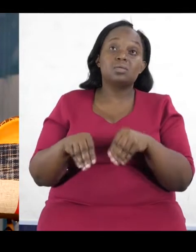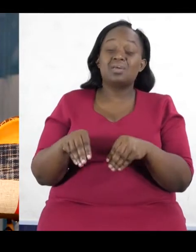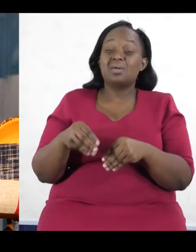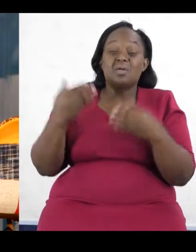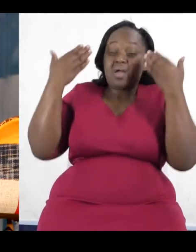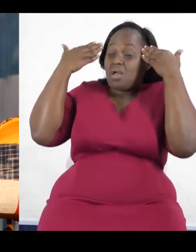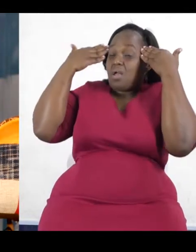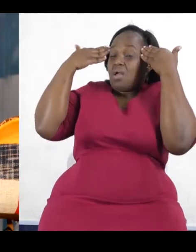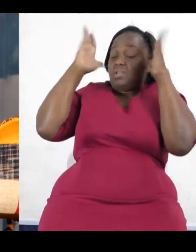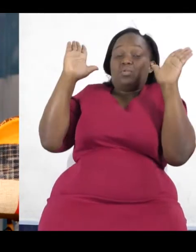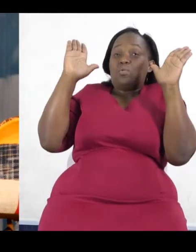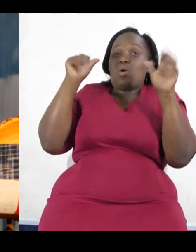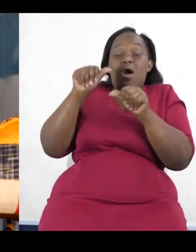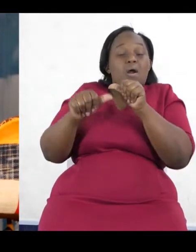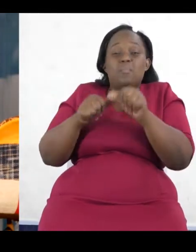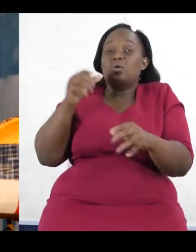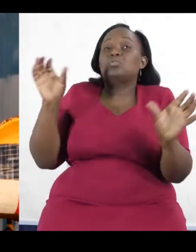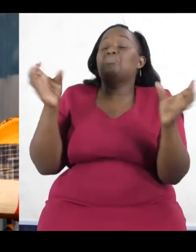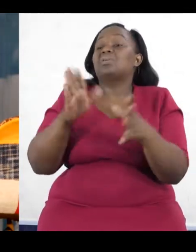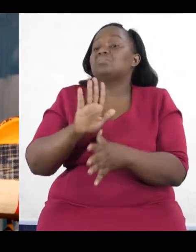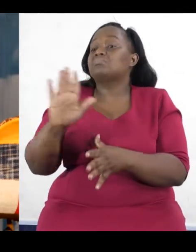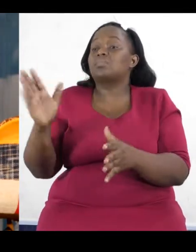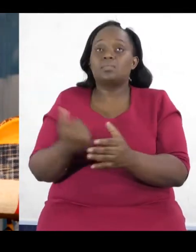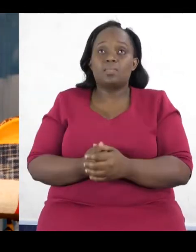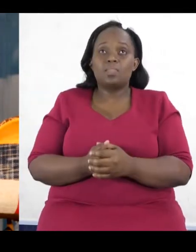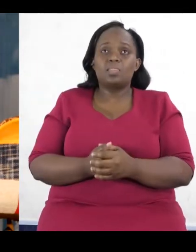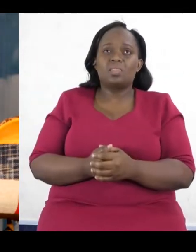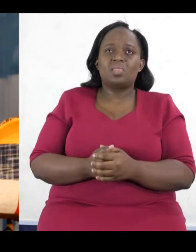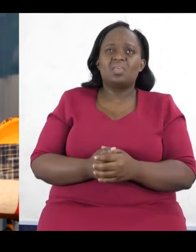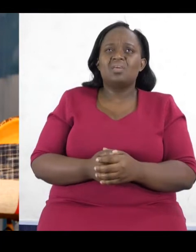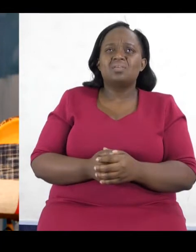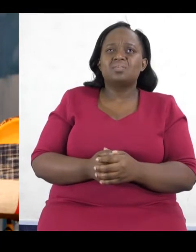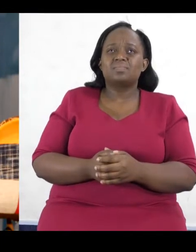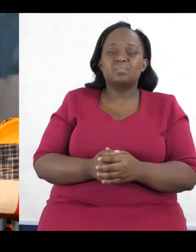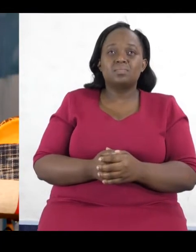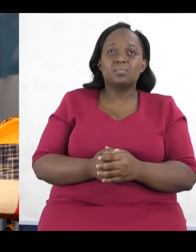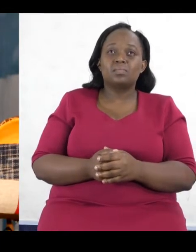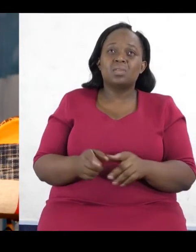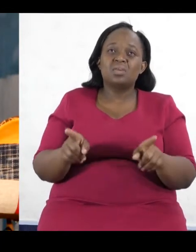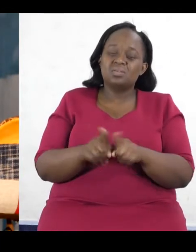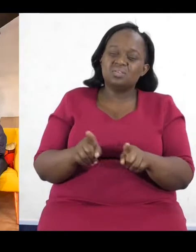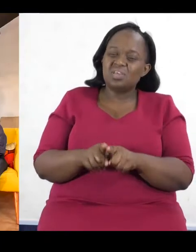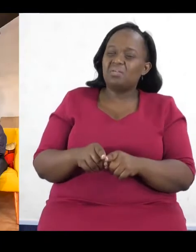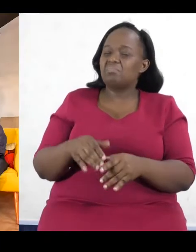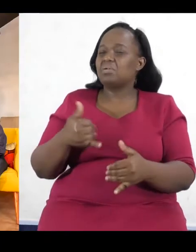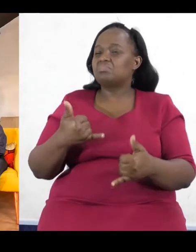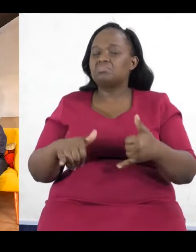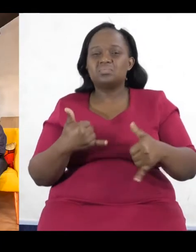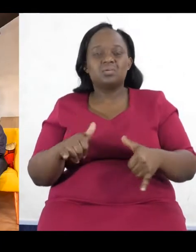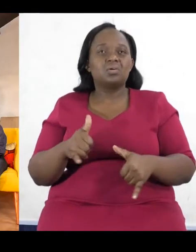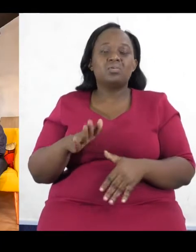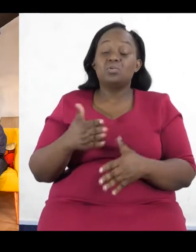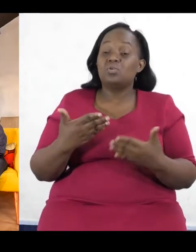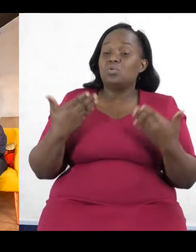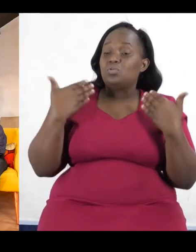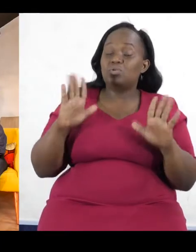like a game that, like, you just don't know how to win at. But even